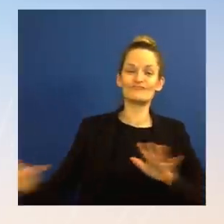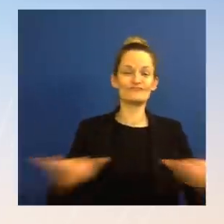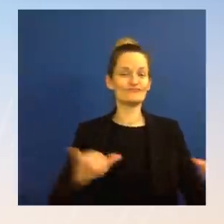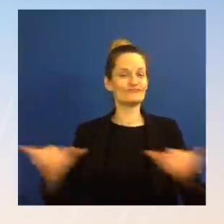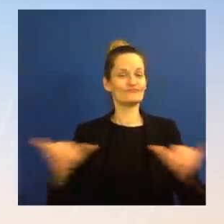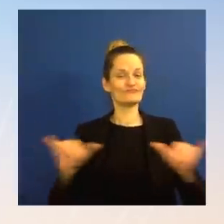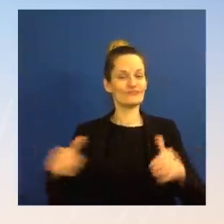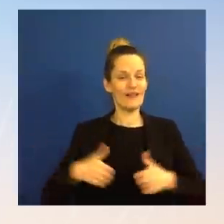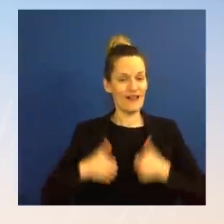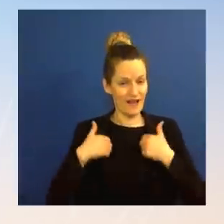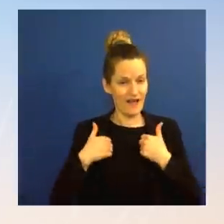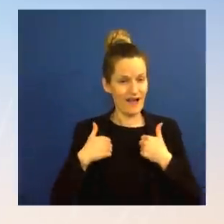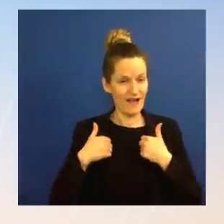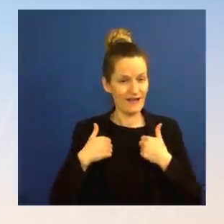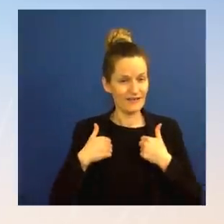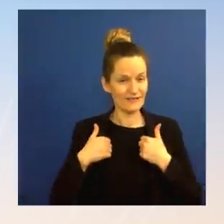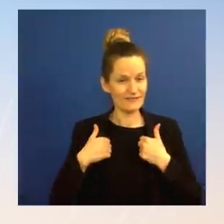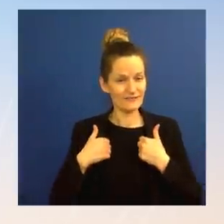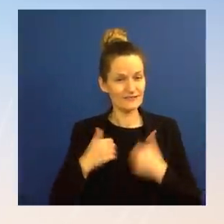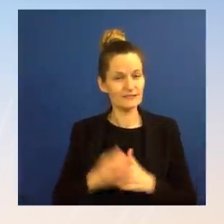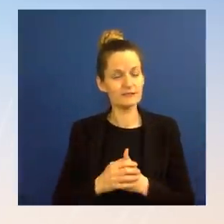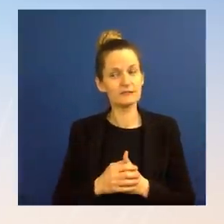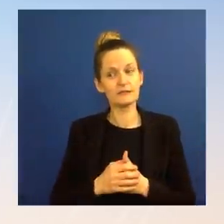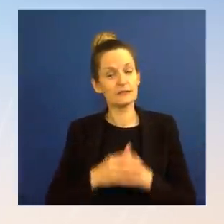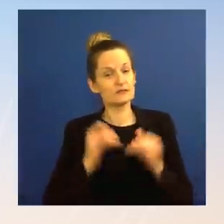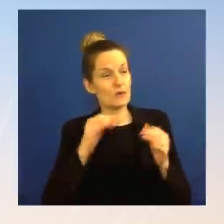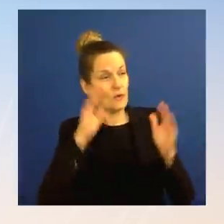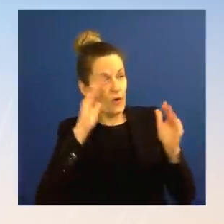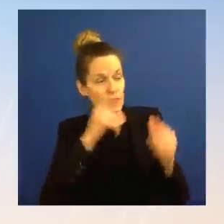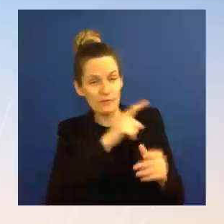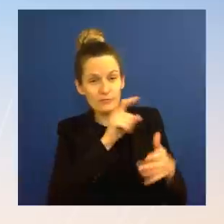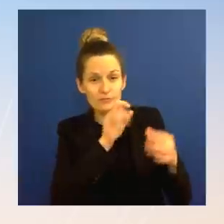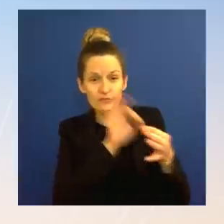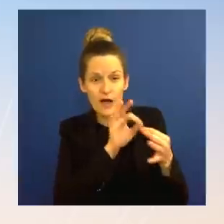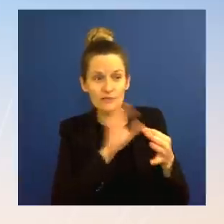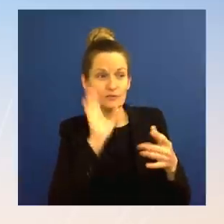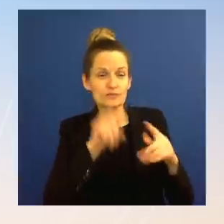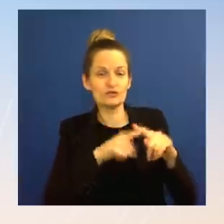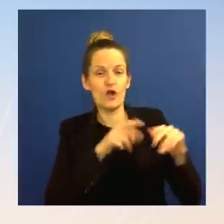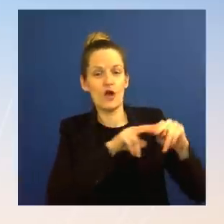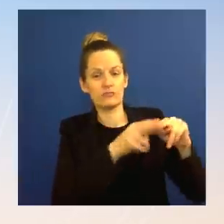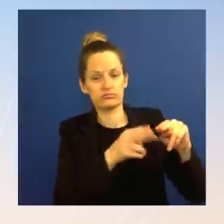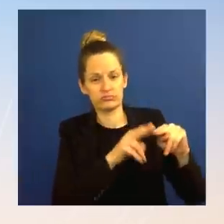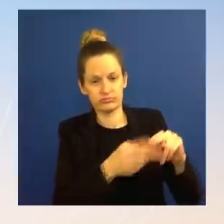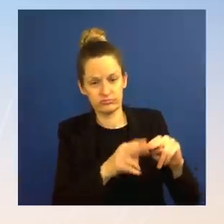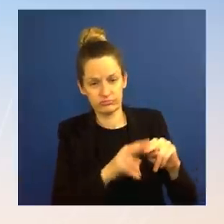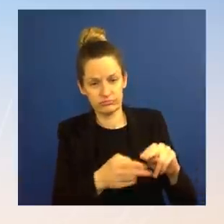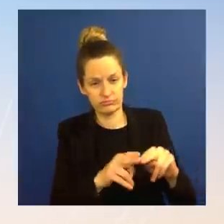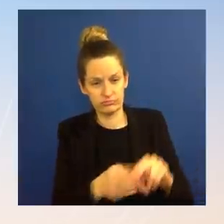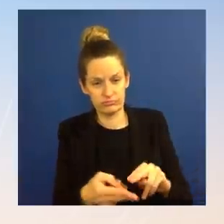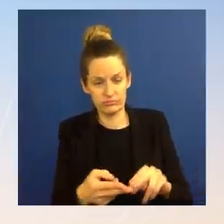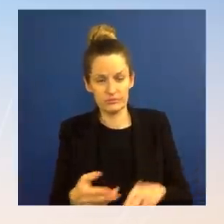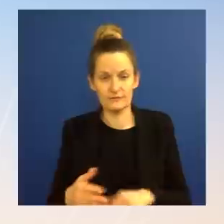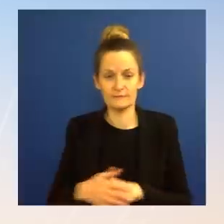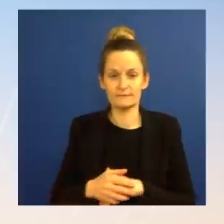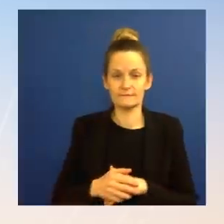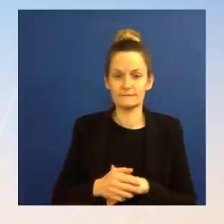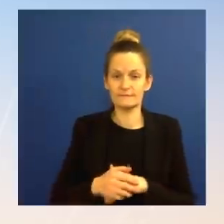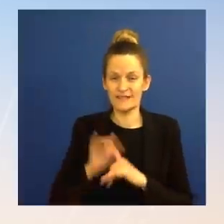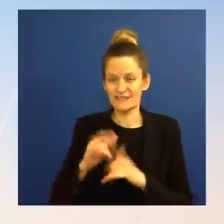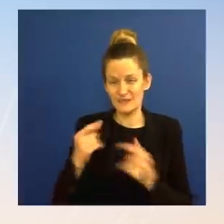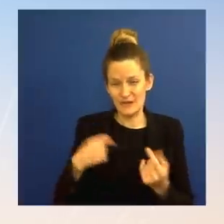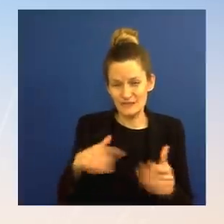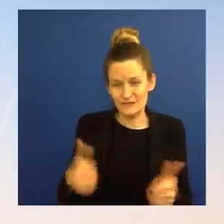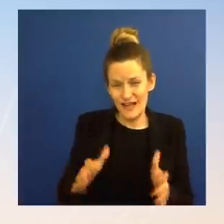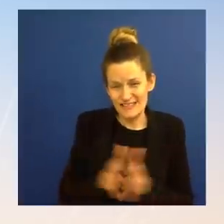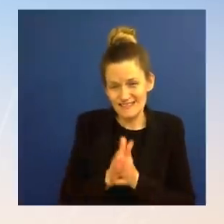at this point in time. In terms of steps we have taken to address inflation. The But what has worked? What has worked? So October 13th is when you